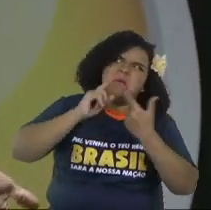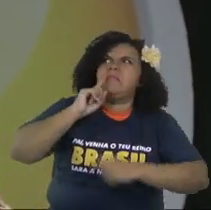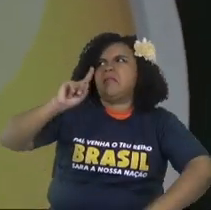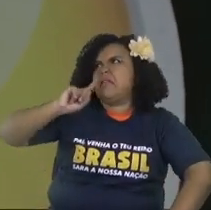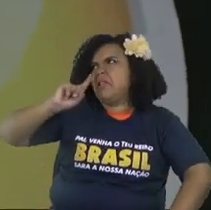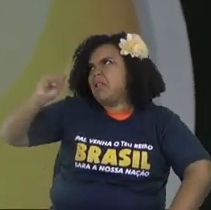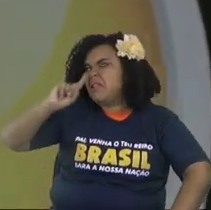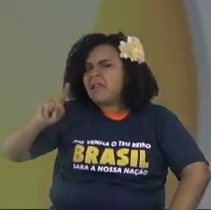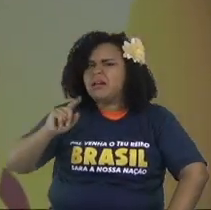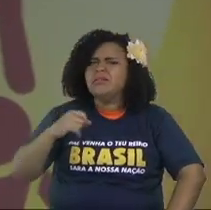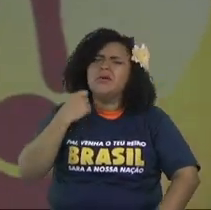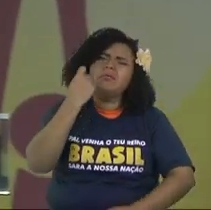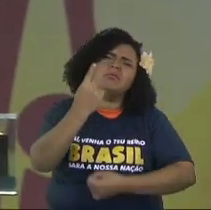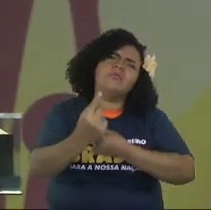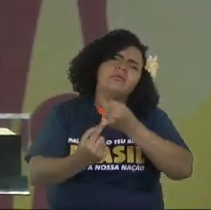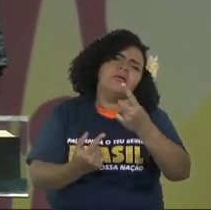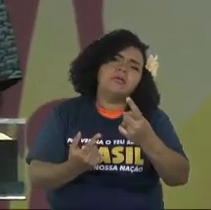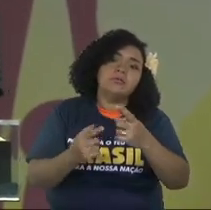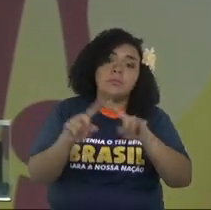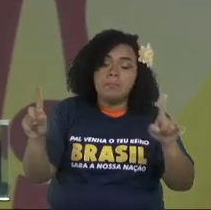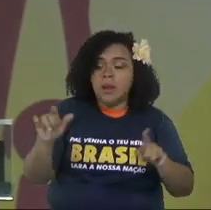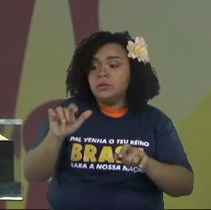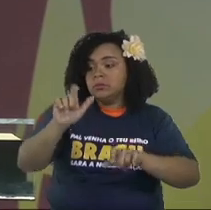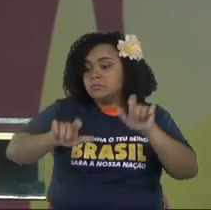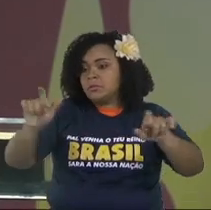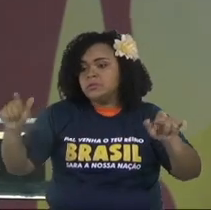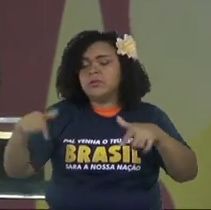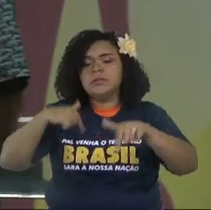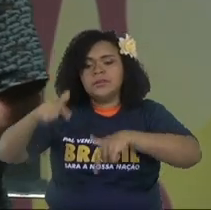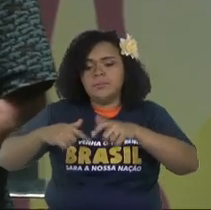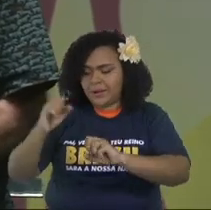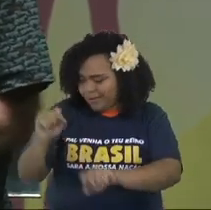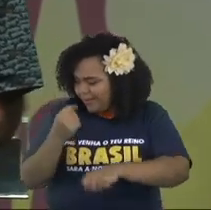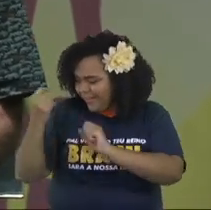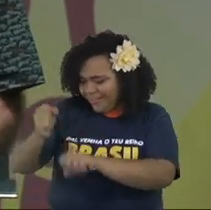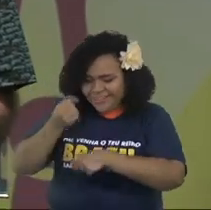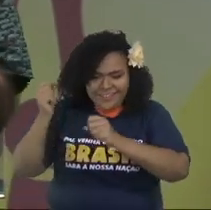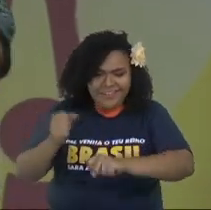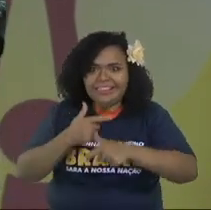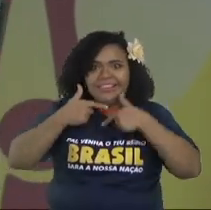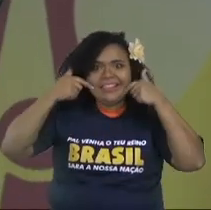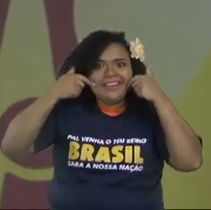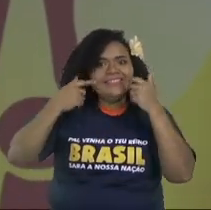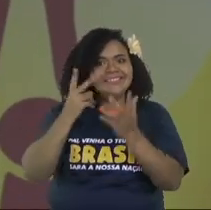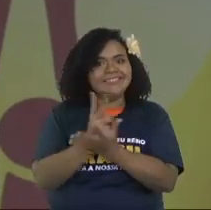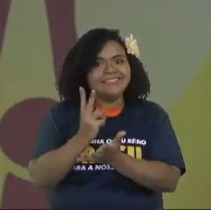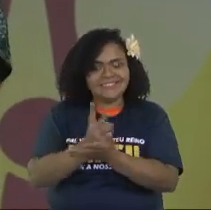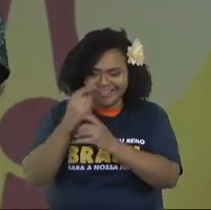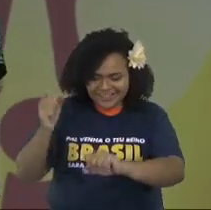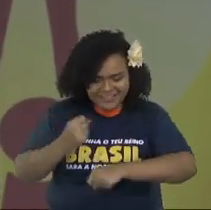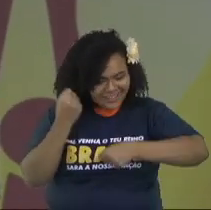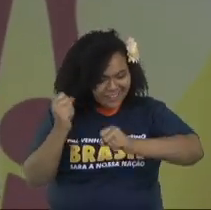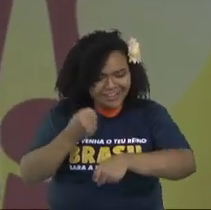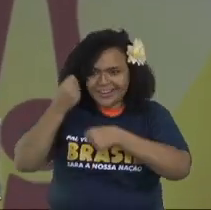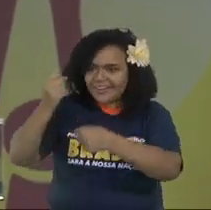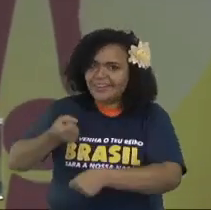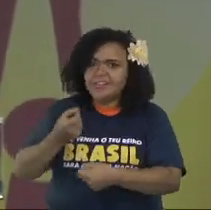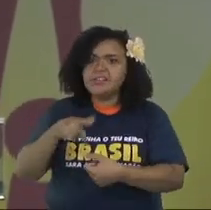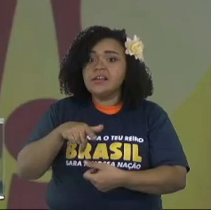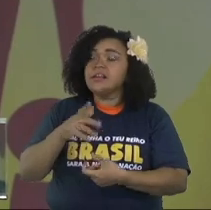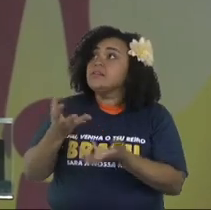get in a complaint but the members they don't complain about anything they complain of not having work to do